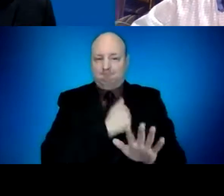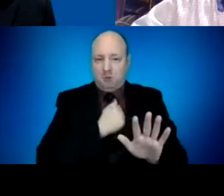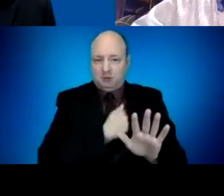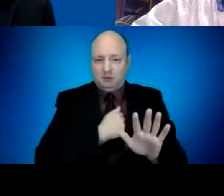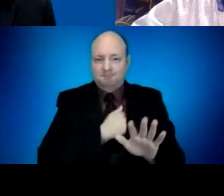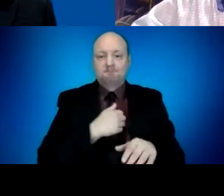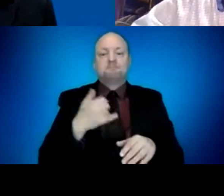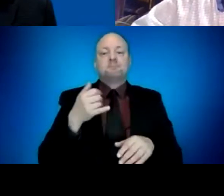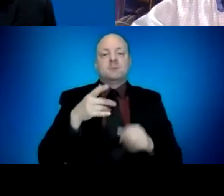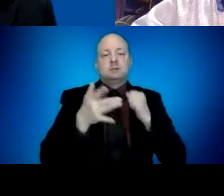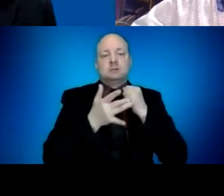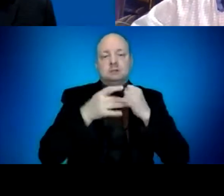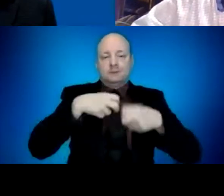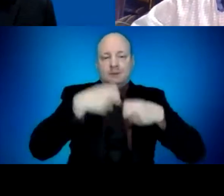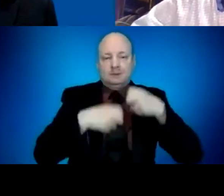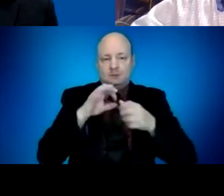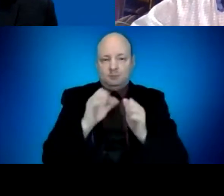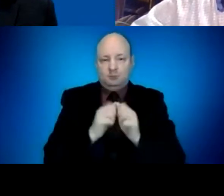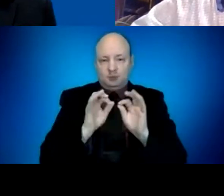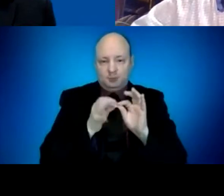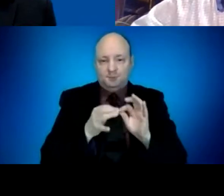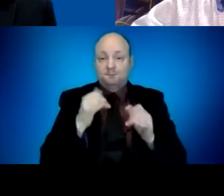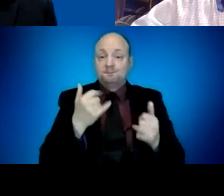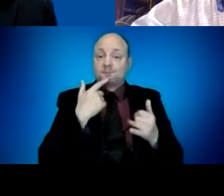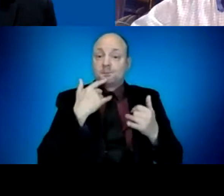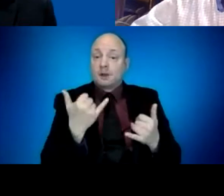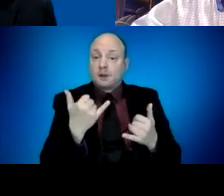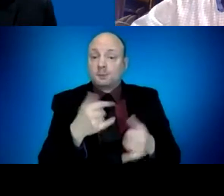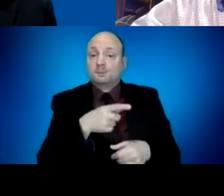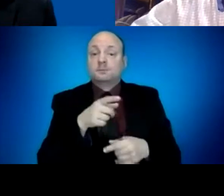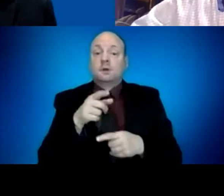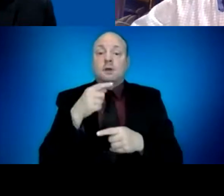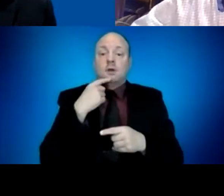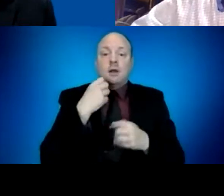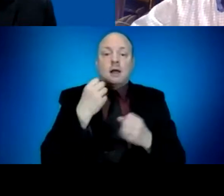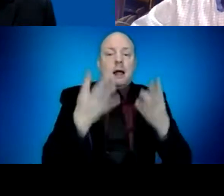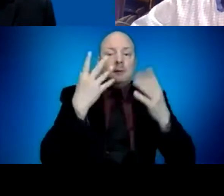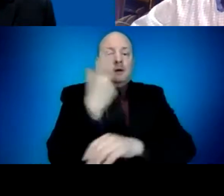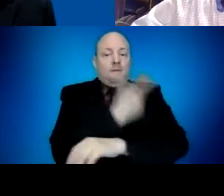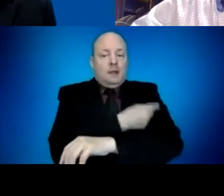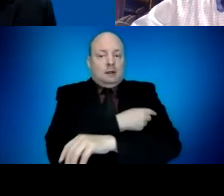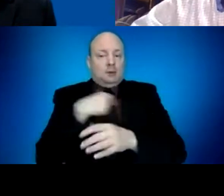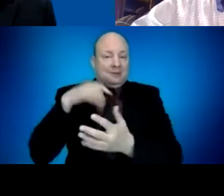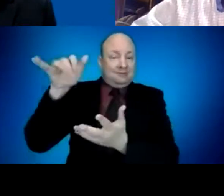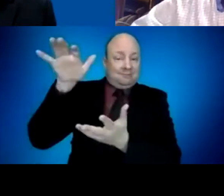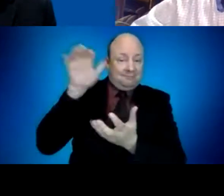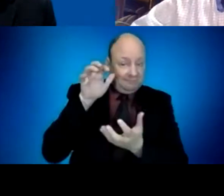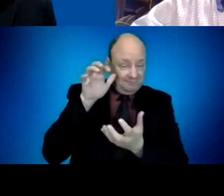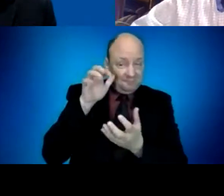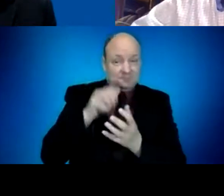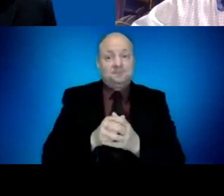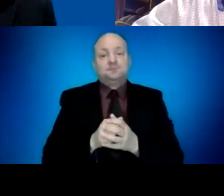itself naturally before we could stand up some kind of a different system for appointments. And a follow up, you mentioned about the